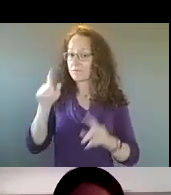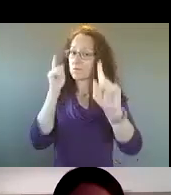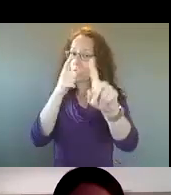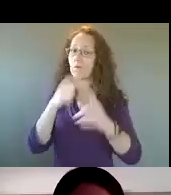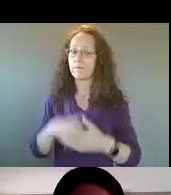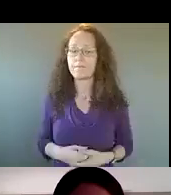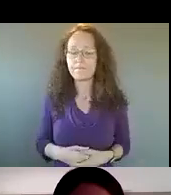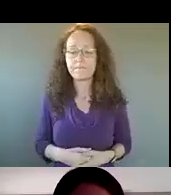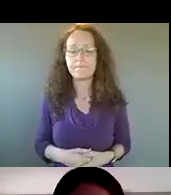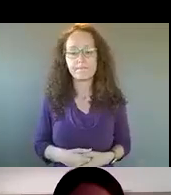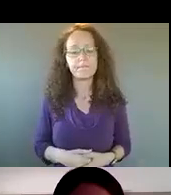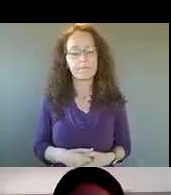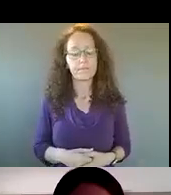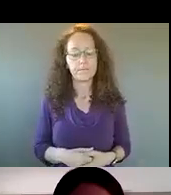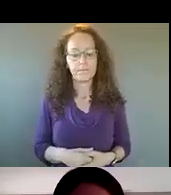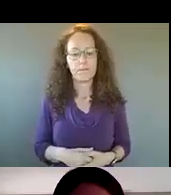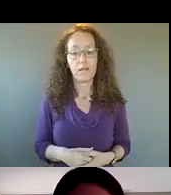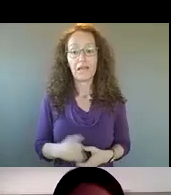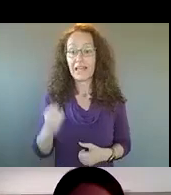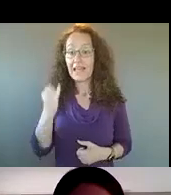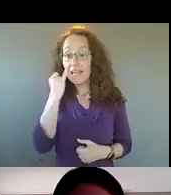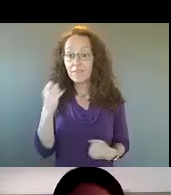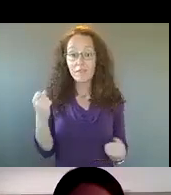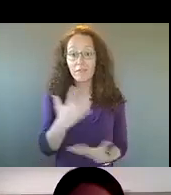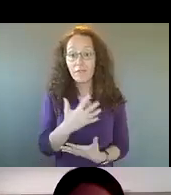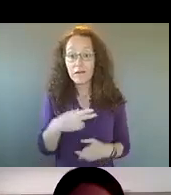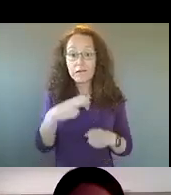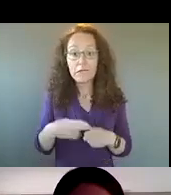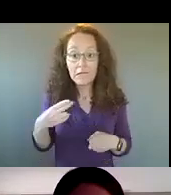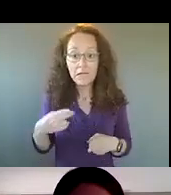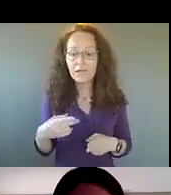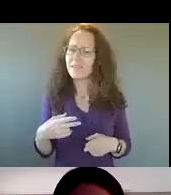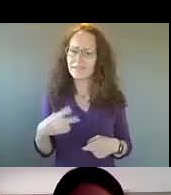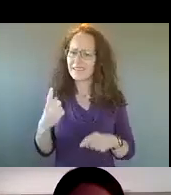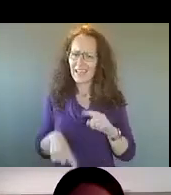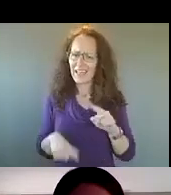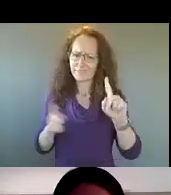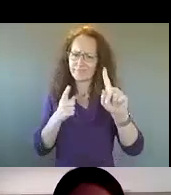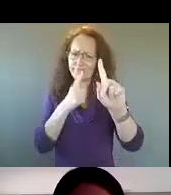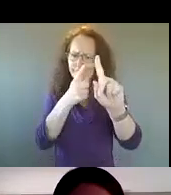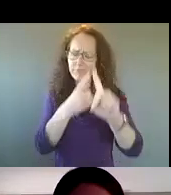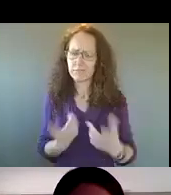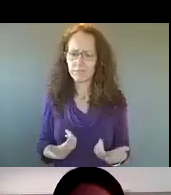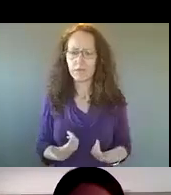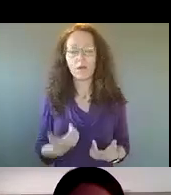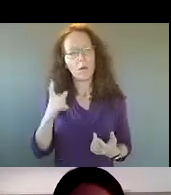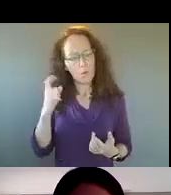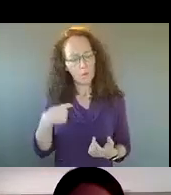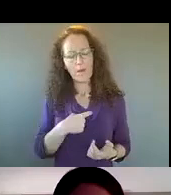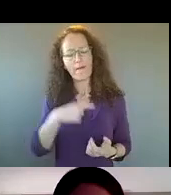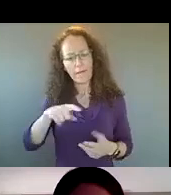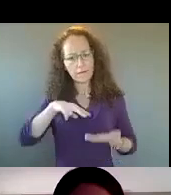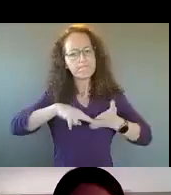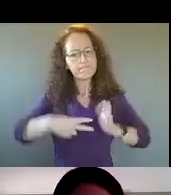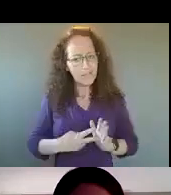work towards that, um, if we are afraid to confront it, um, and intentionally say that we are going to do all that we can to